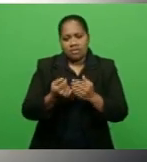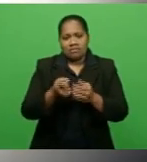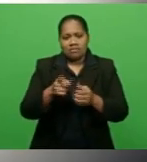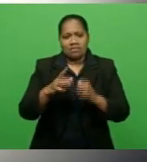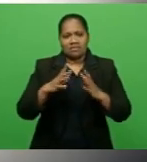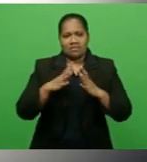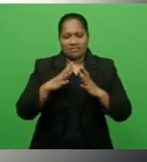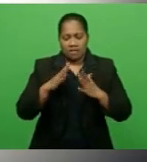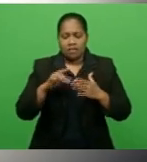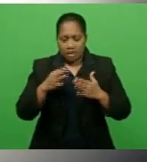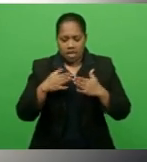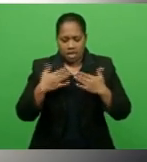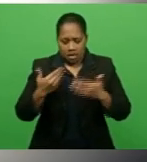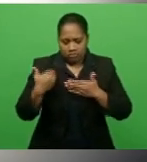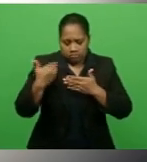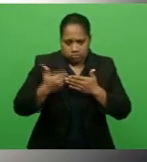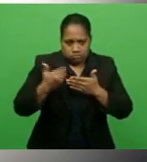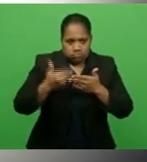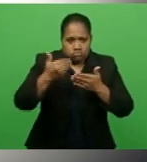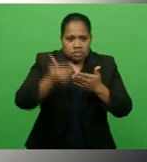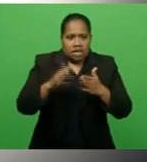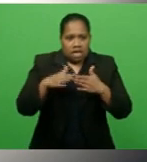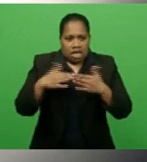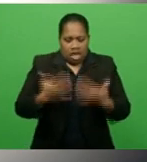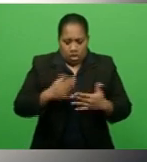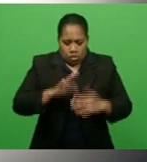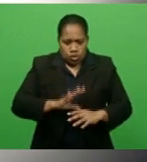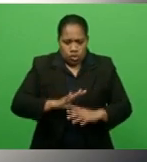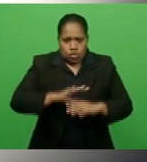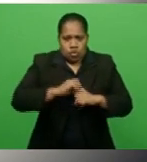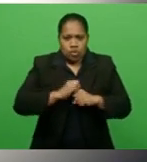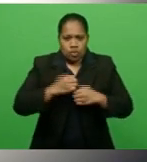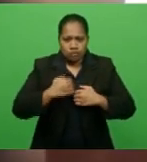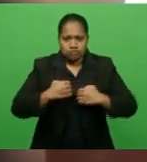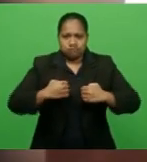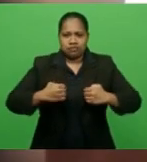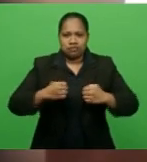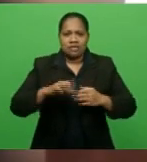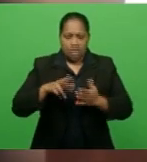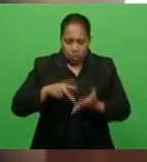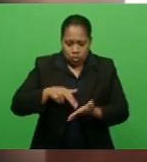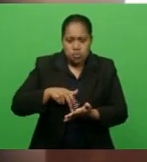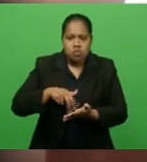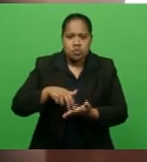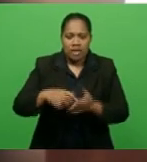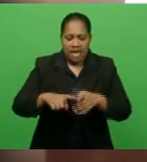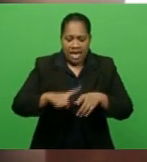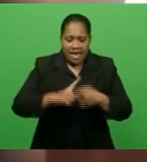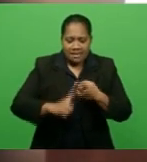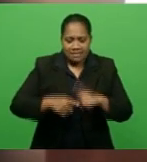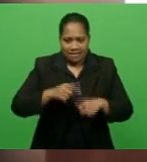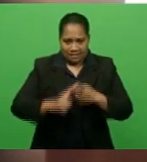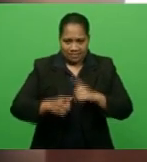is gradually putting on weight and has begun walking and doing light exercise. I thought it very hard